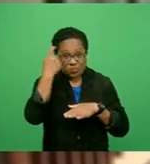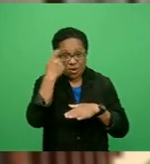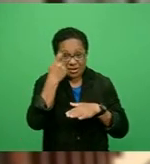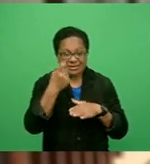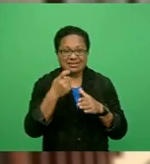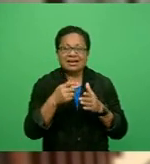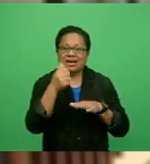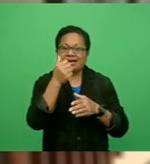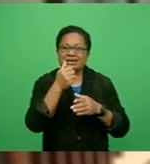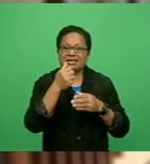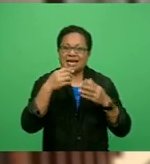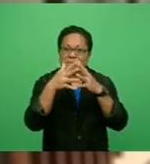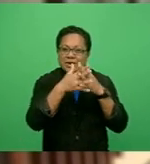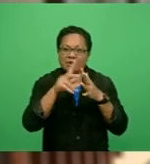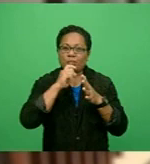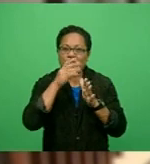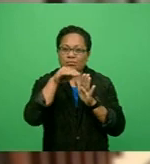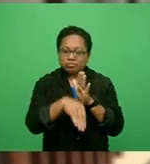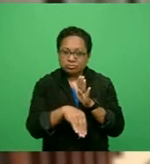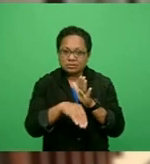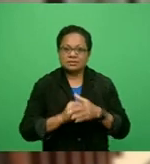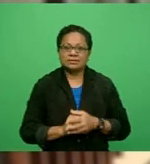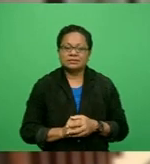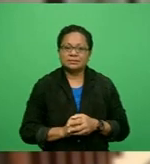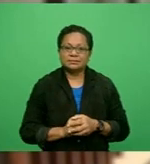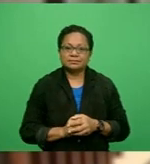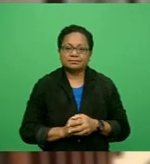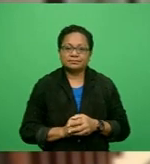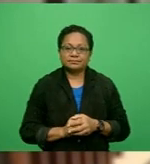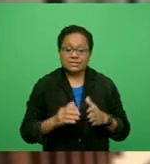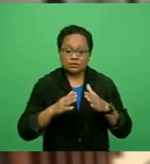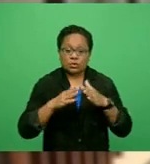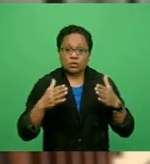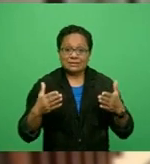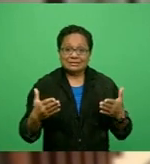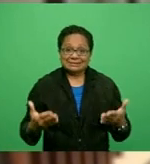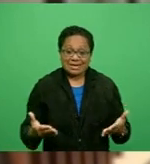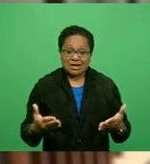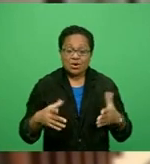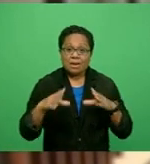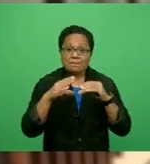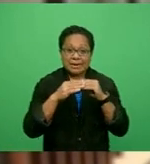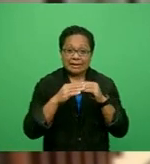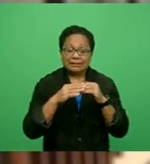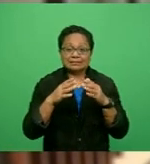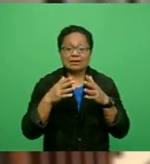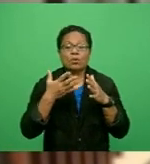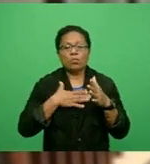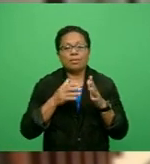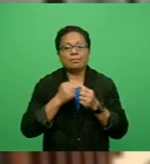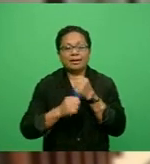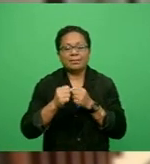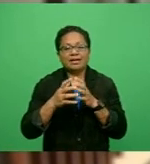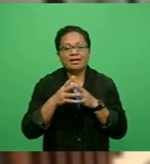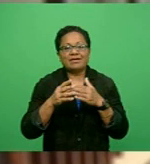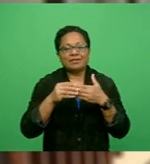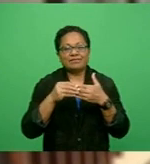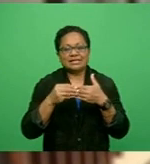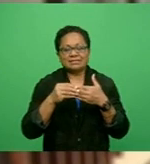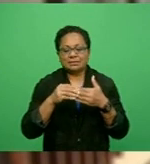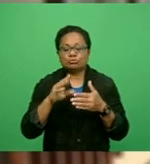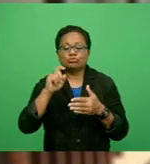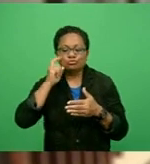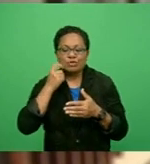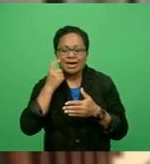will simplify bank lending rules to free up credit in a bid to stimulate the economy, which slid into its first